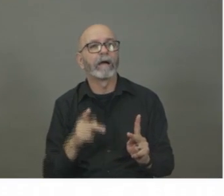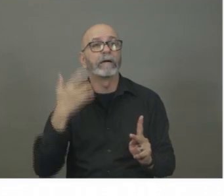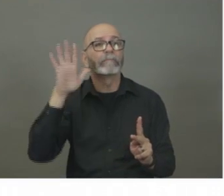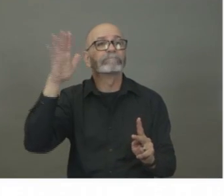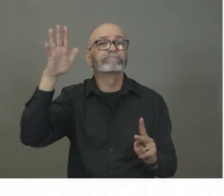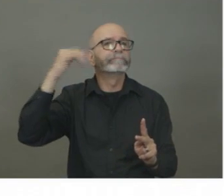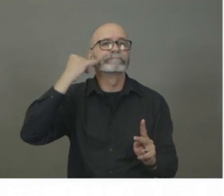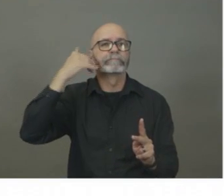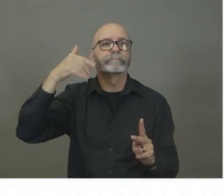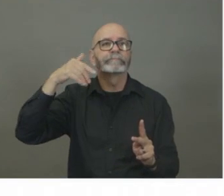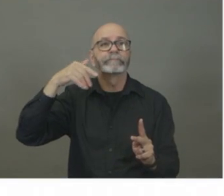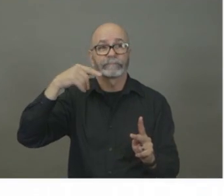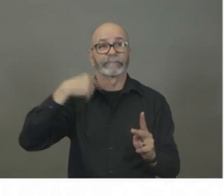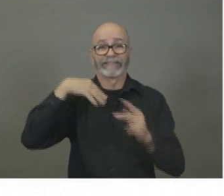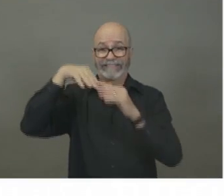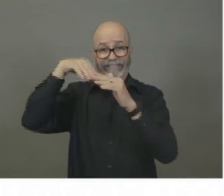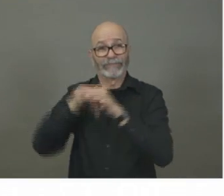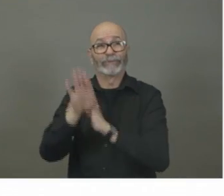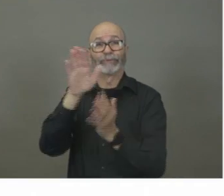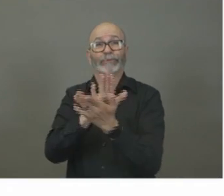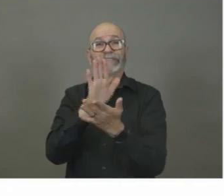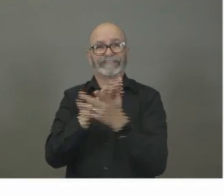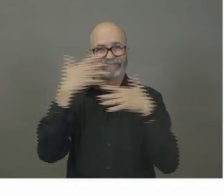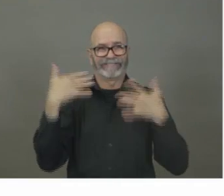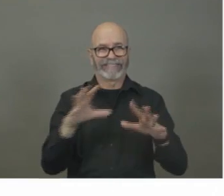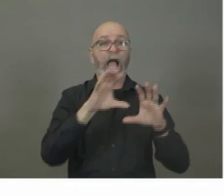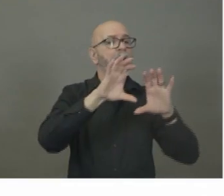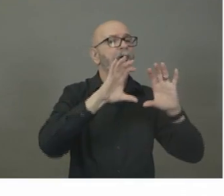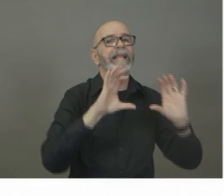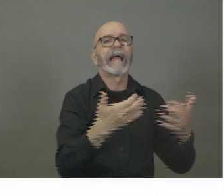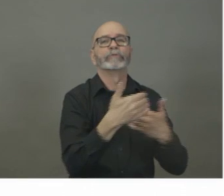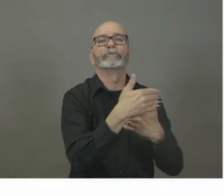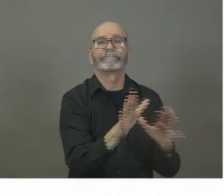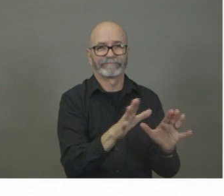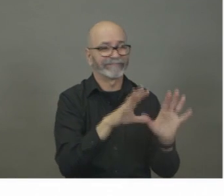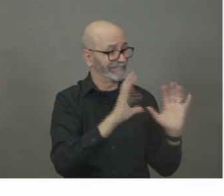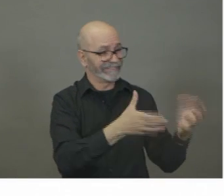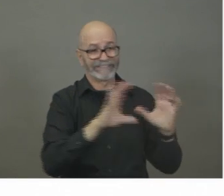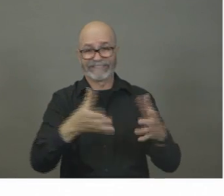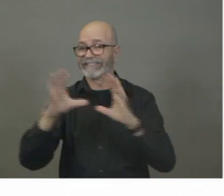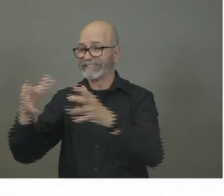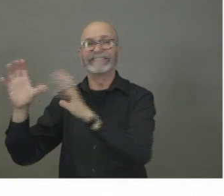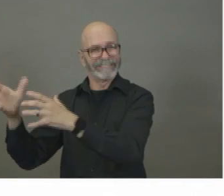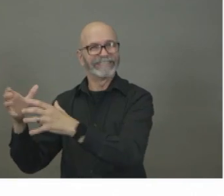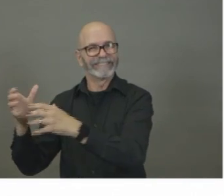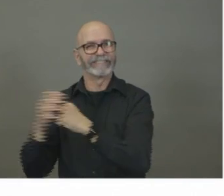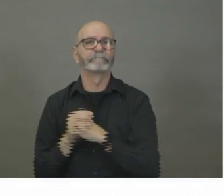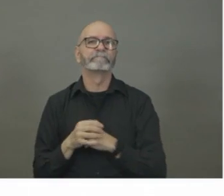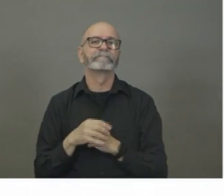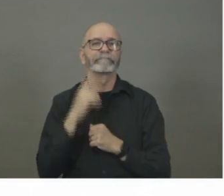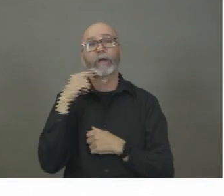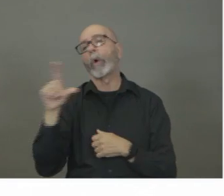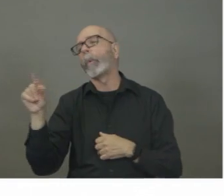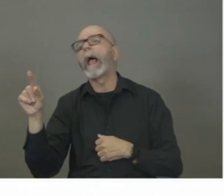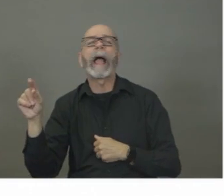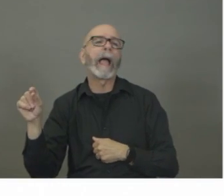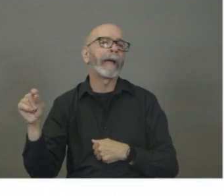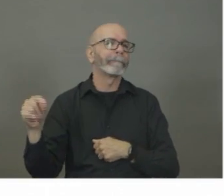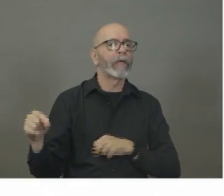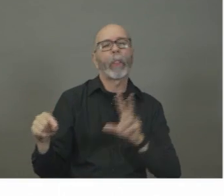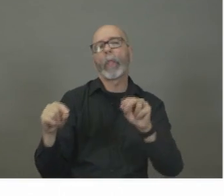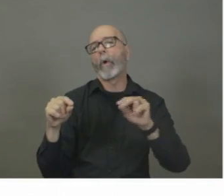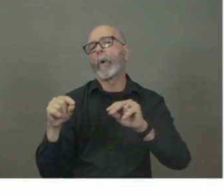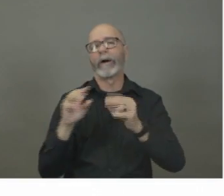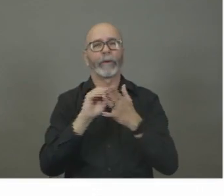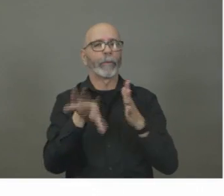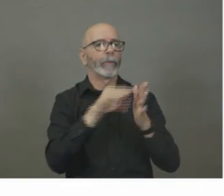a school, they're, it's all divided into classrooms. So, there's, we have class caps. In some cases, they're as low as 20. Other cases, they're up 30. But, no, it wouldn't. What